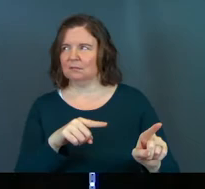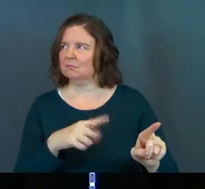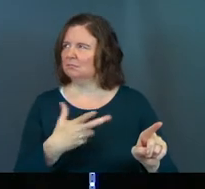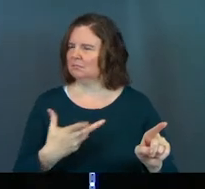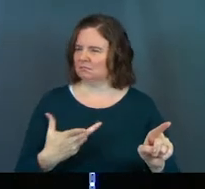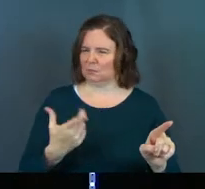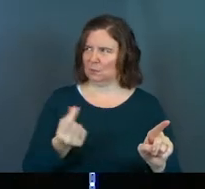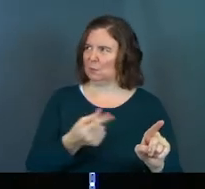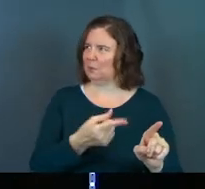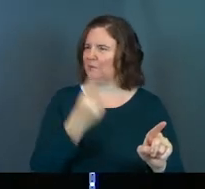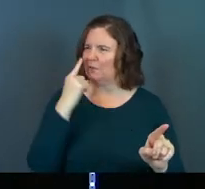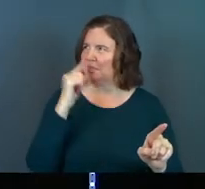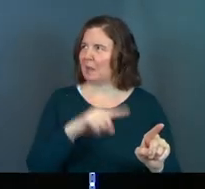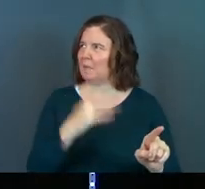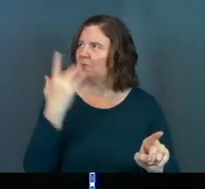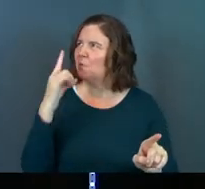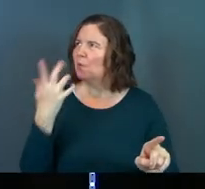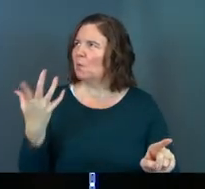and he's like, what are you doing?